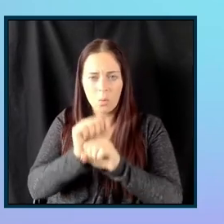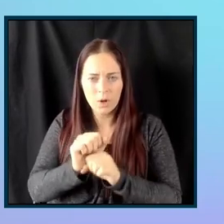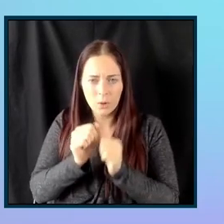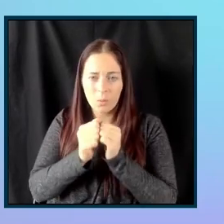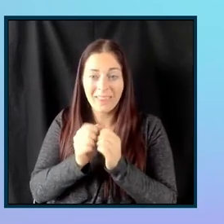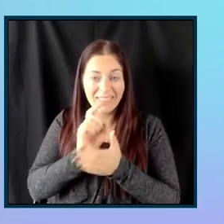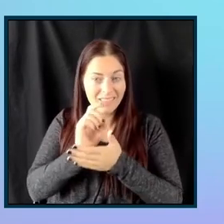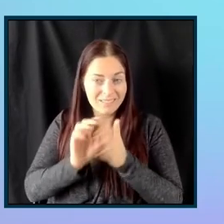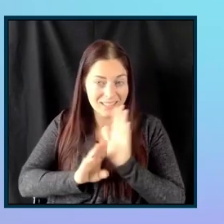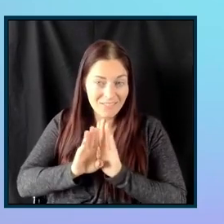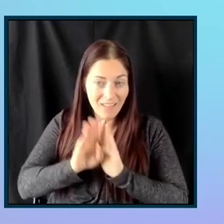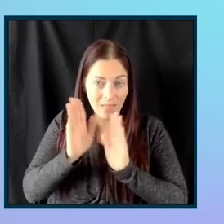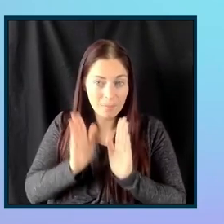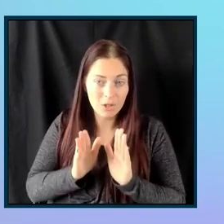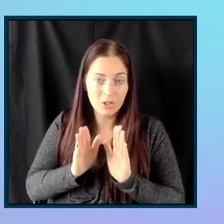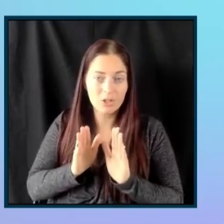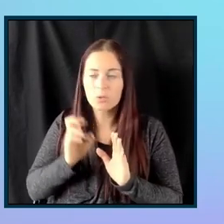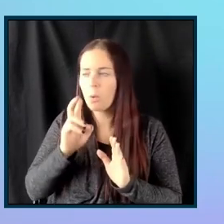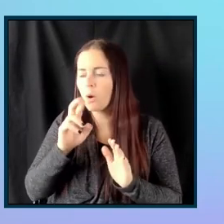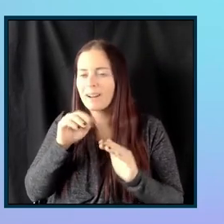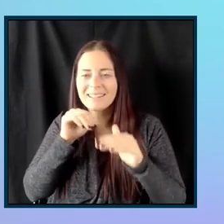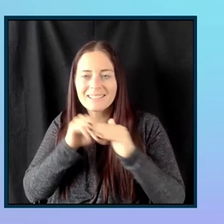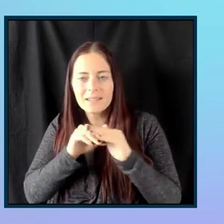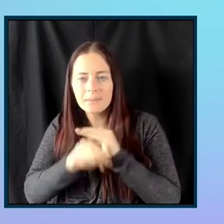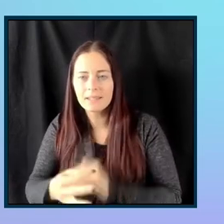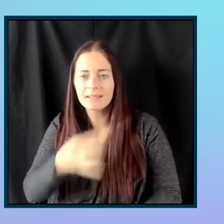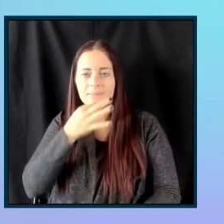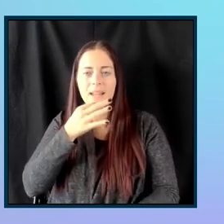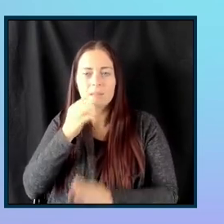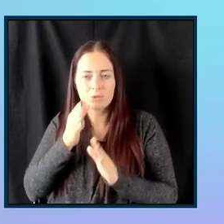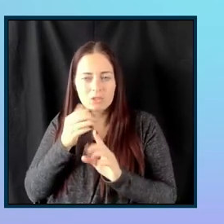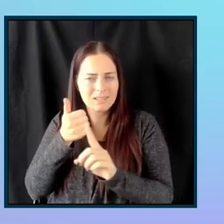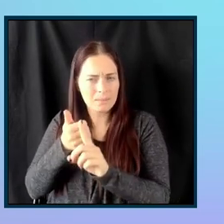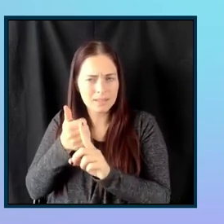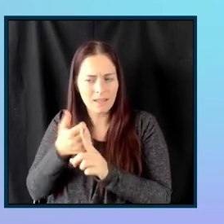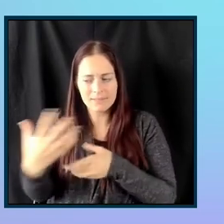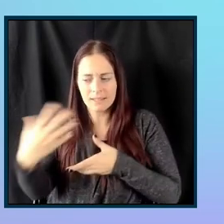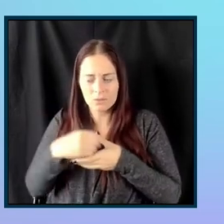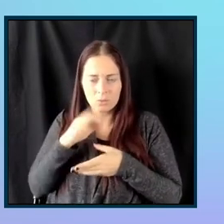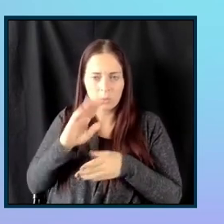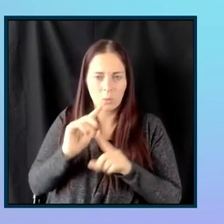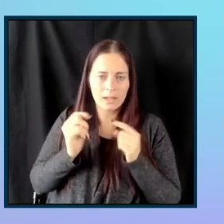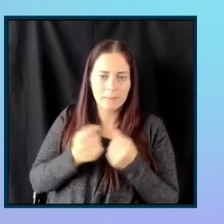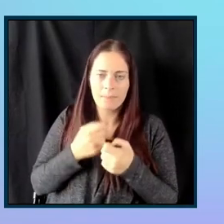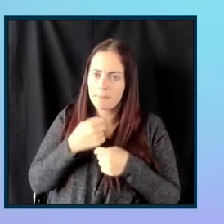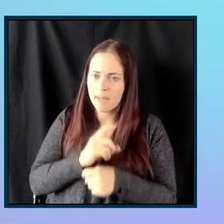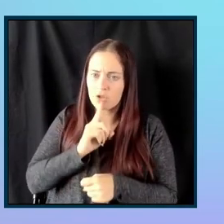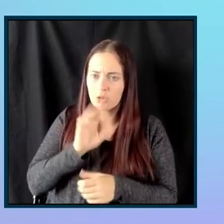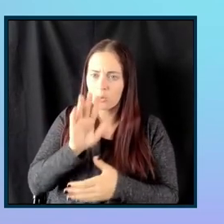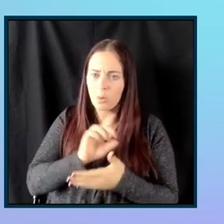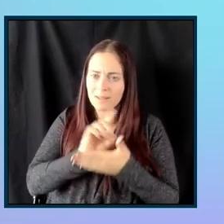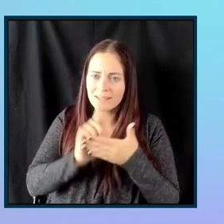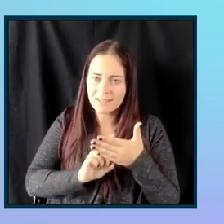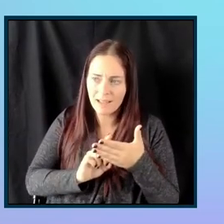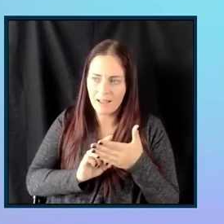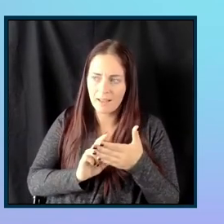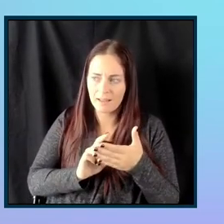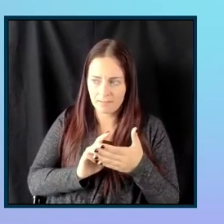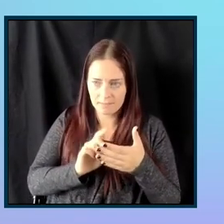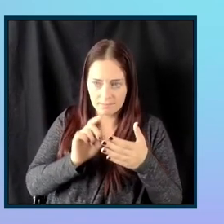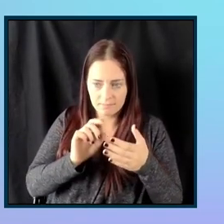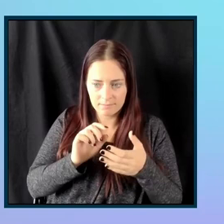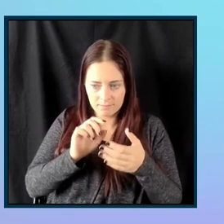developers or if you have accessibility experts within your team to make sure that your designs are being built in a way that can be supported by